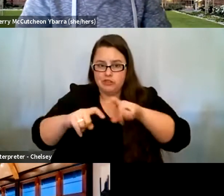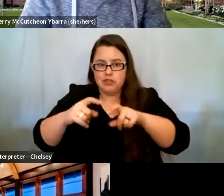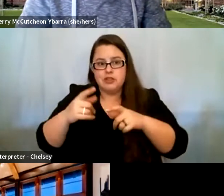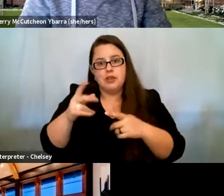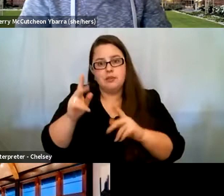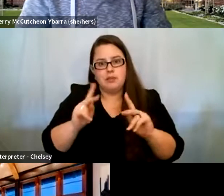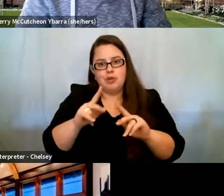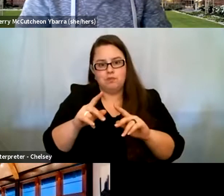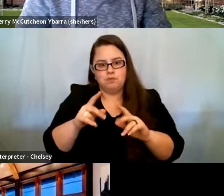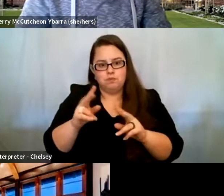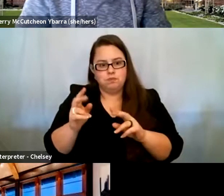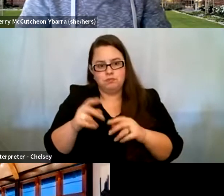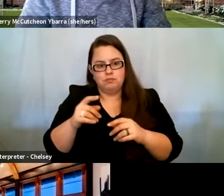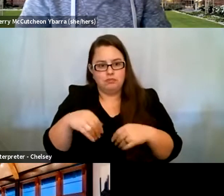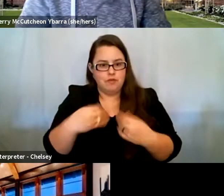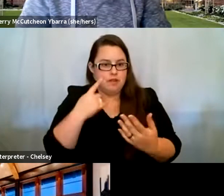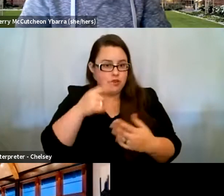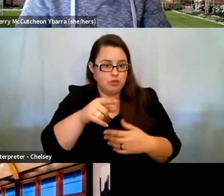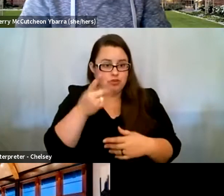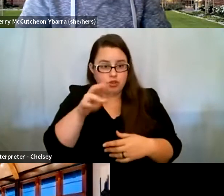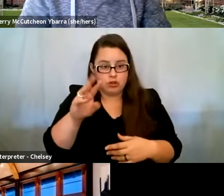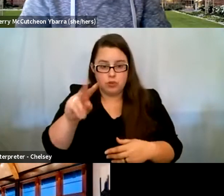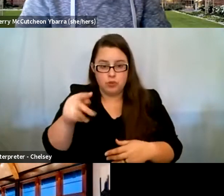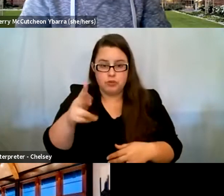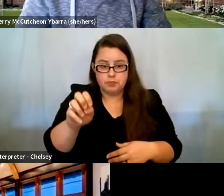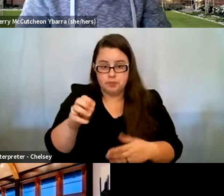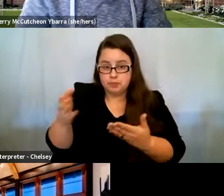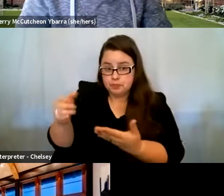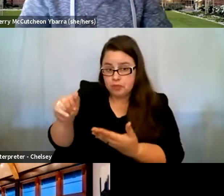been, uh, posed for you, Dr. White. Alicia?